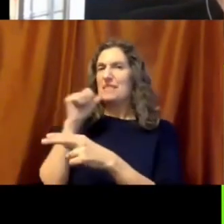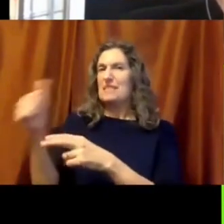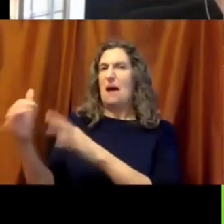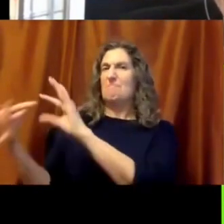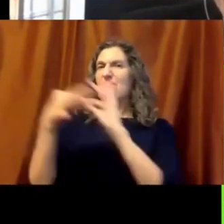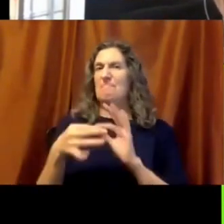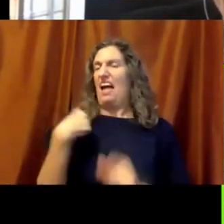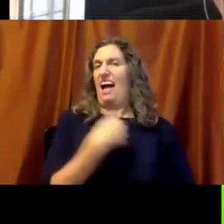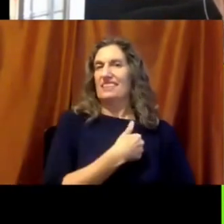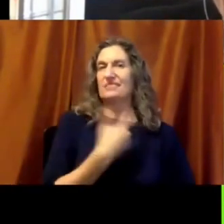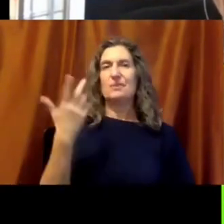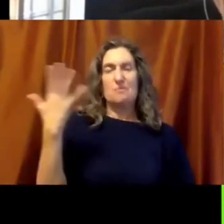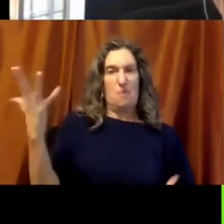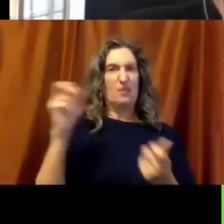name.